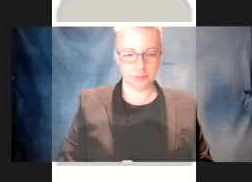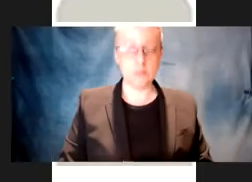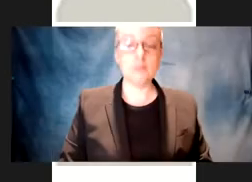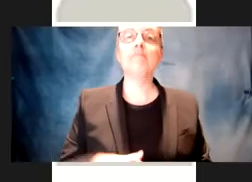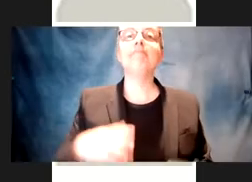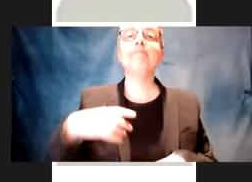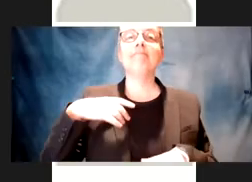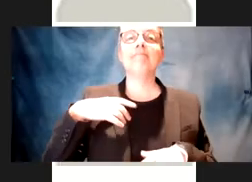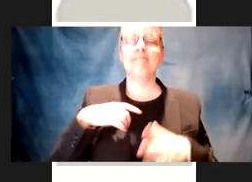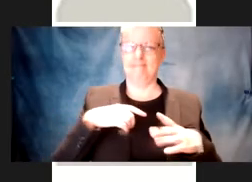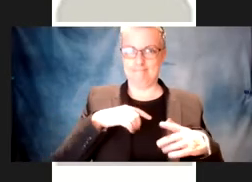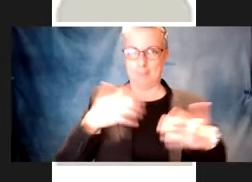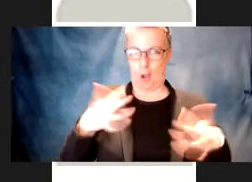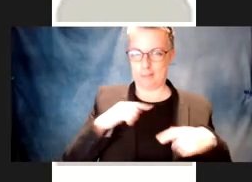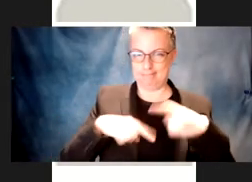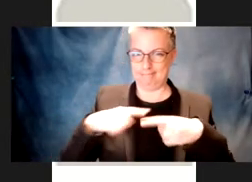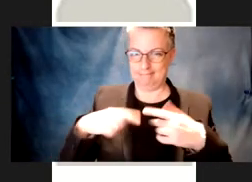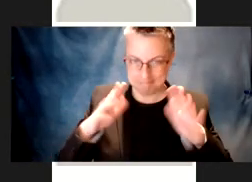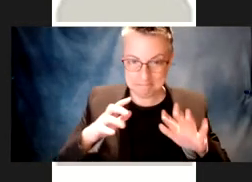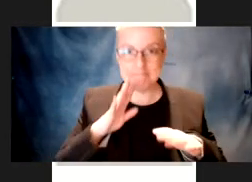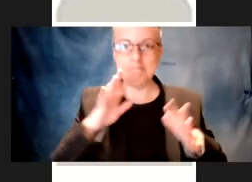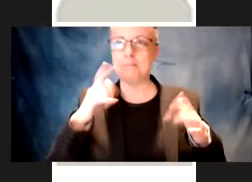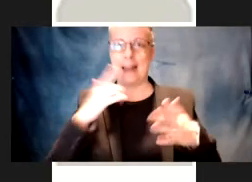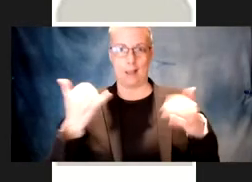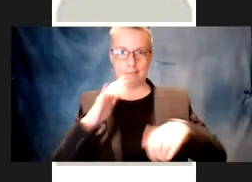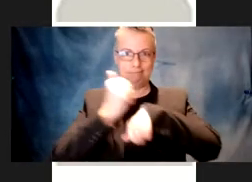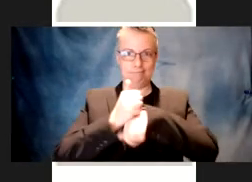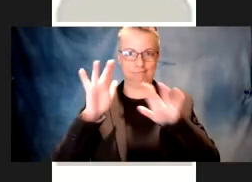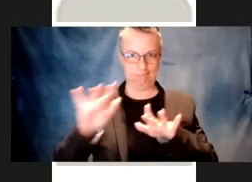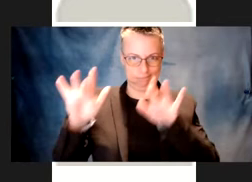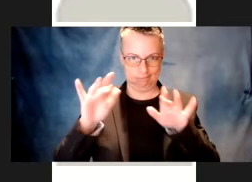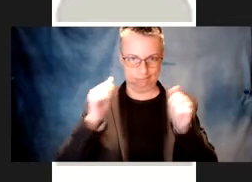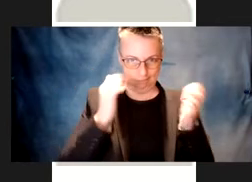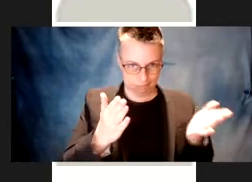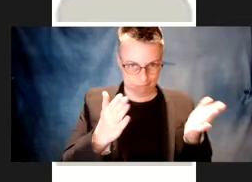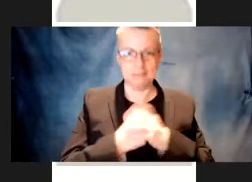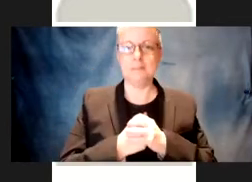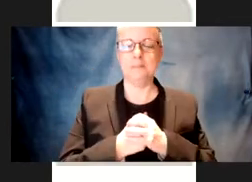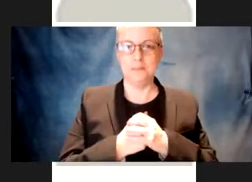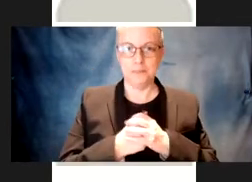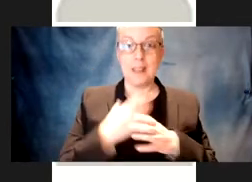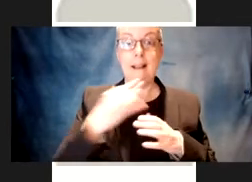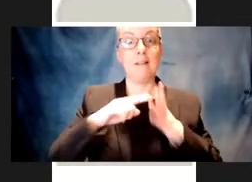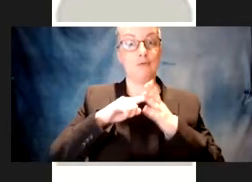Start recording and then I'm also going to